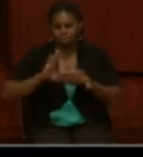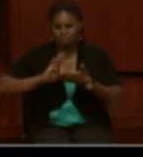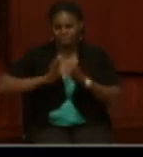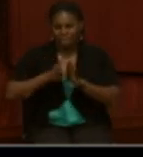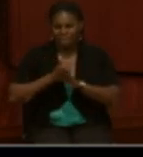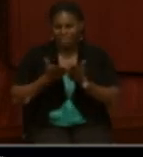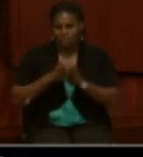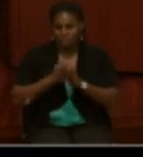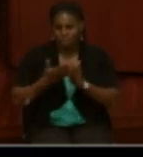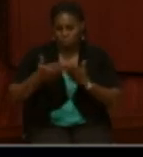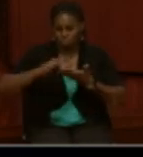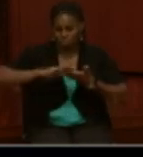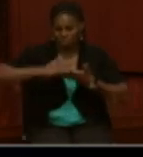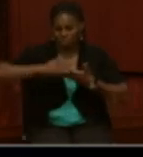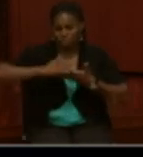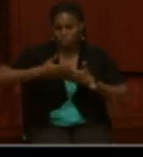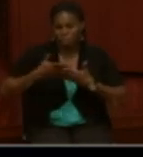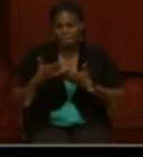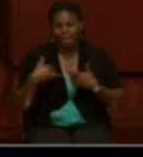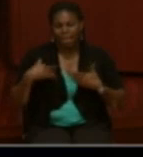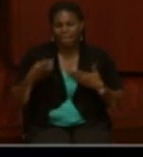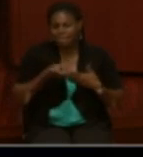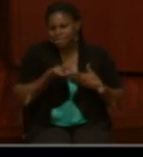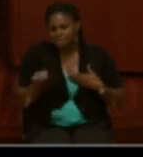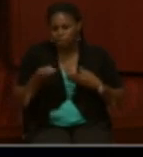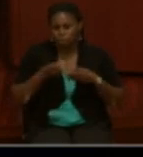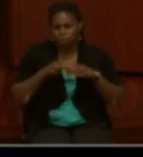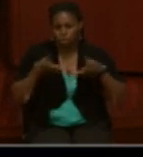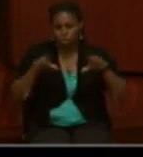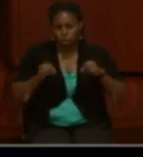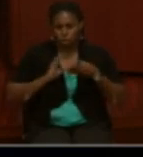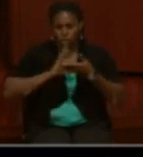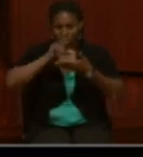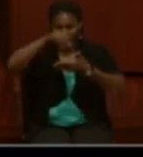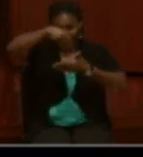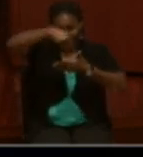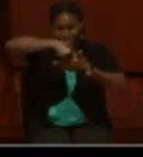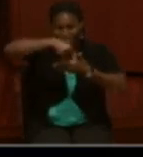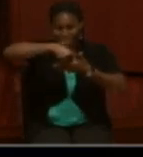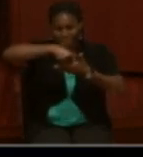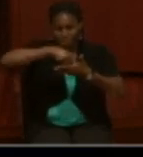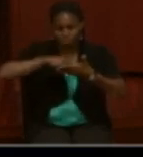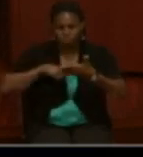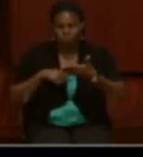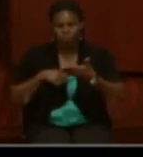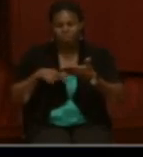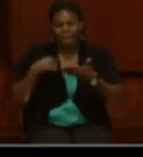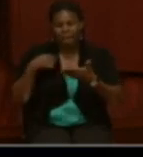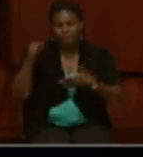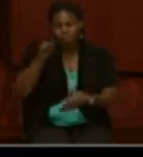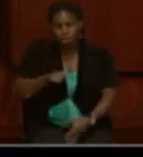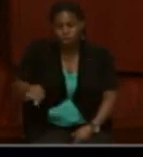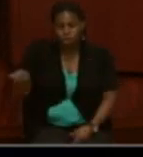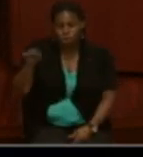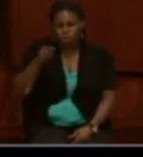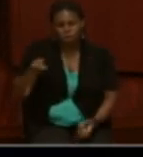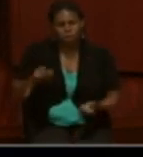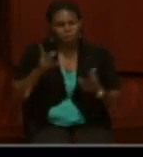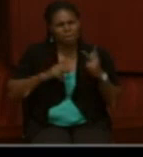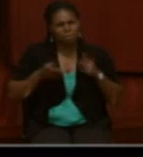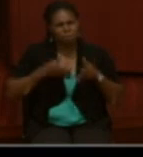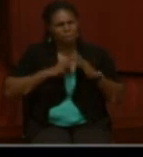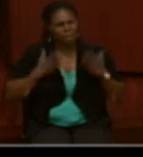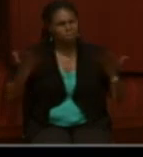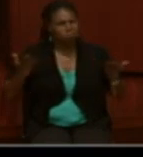And it would contain several cards on the inside of the envelope itself. So I've circled, many people ask what the